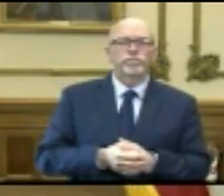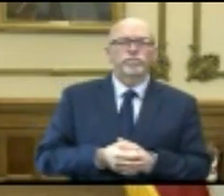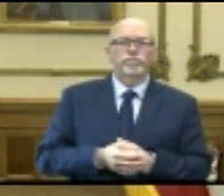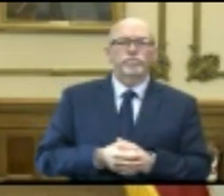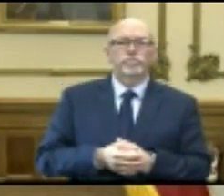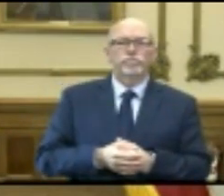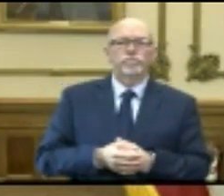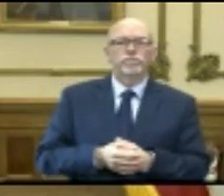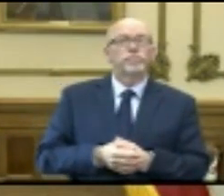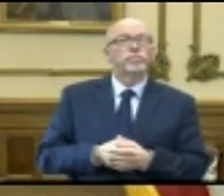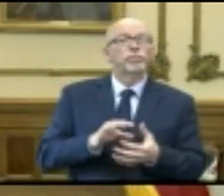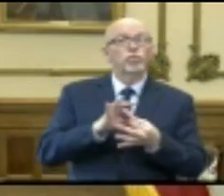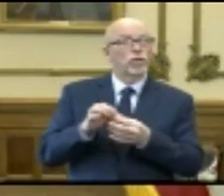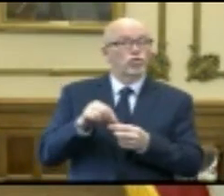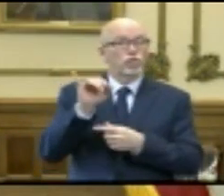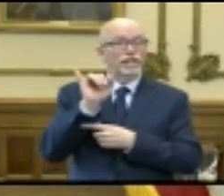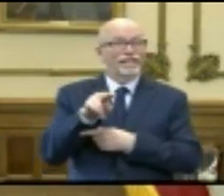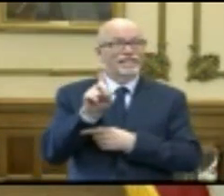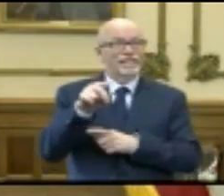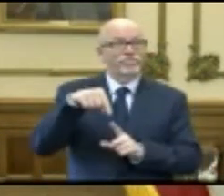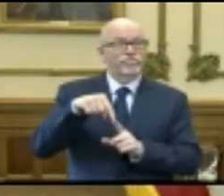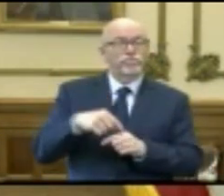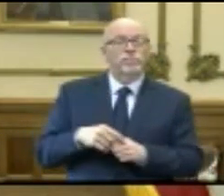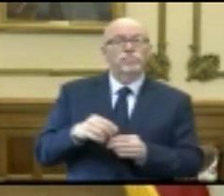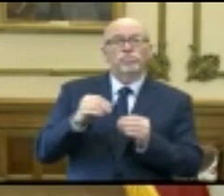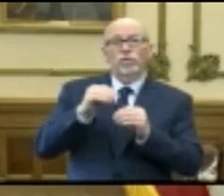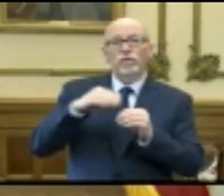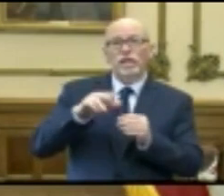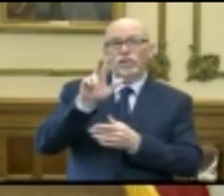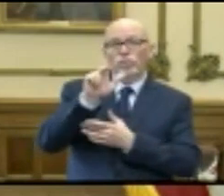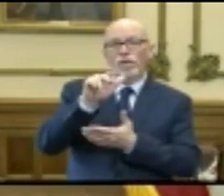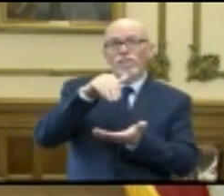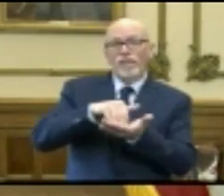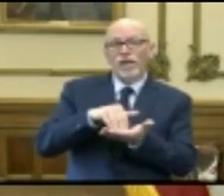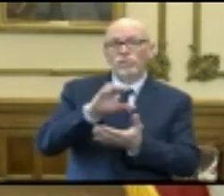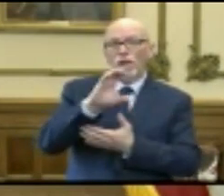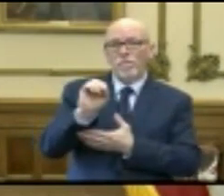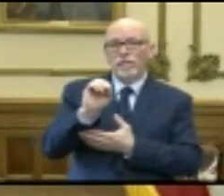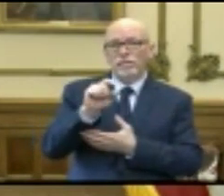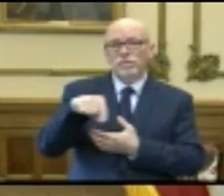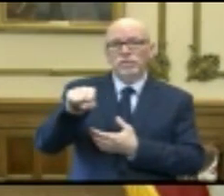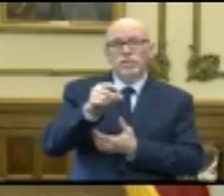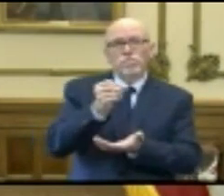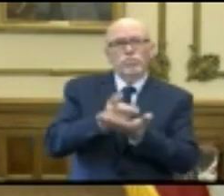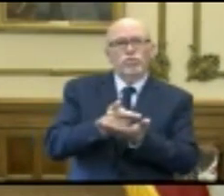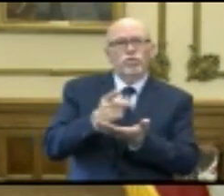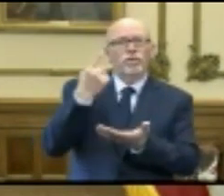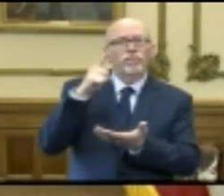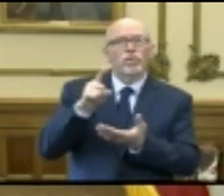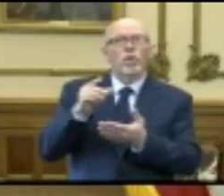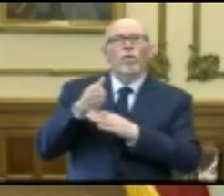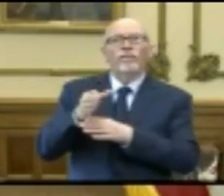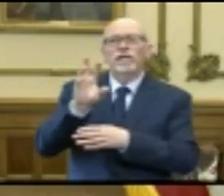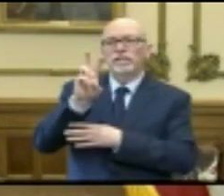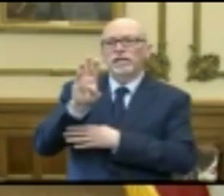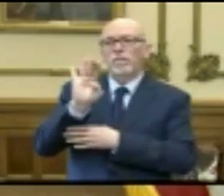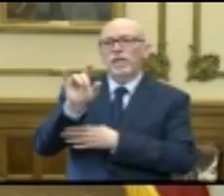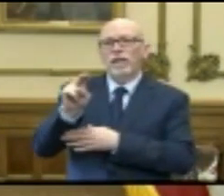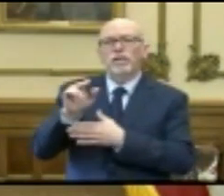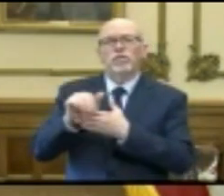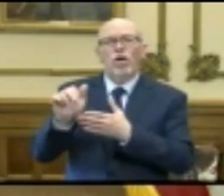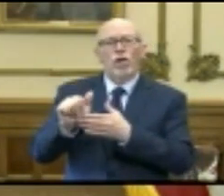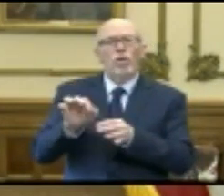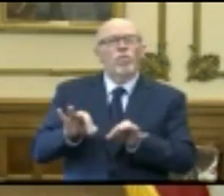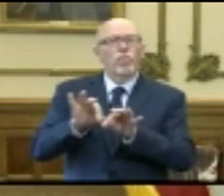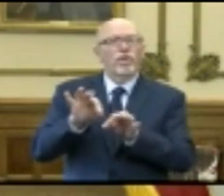As it relates to Indiana, over 23,000 companies have been approved for over $6 billion worth